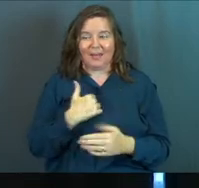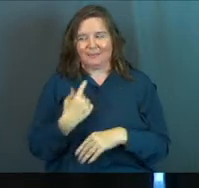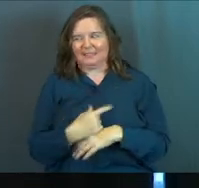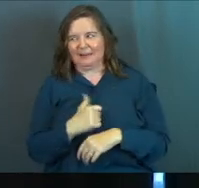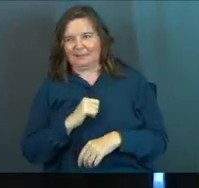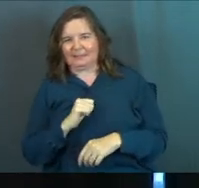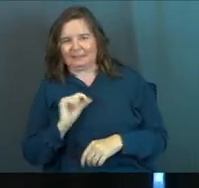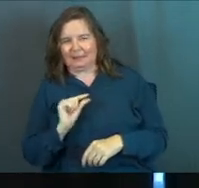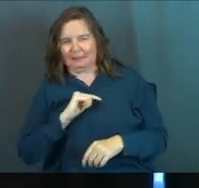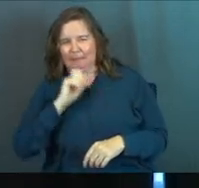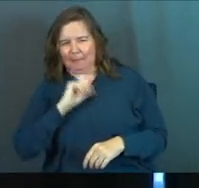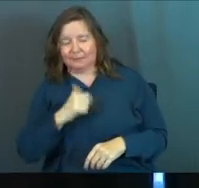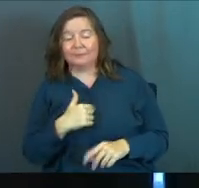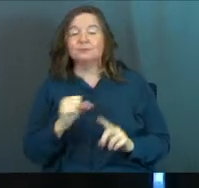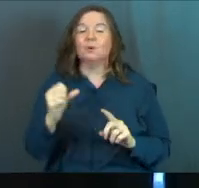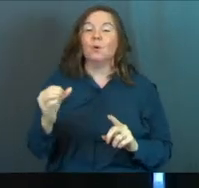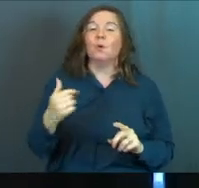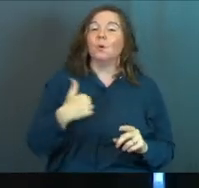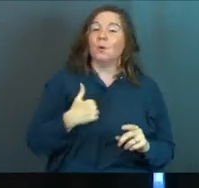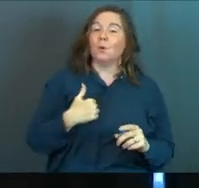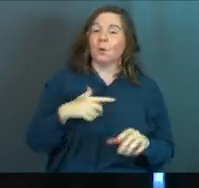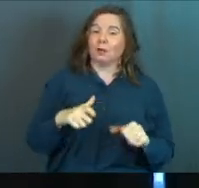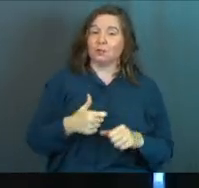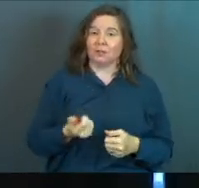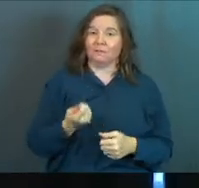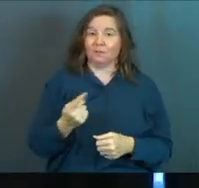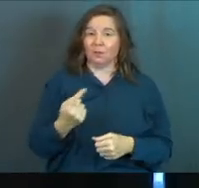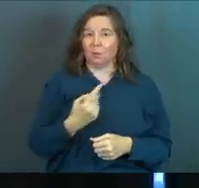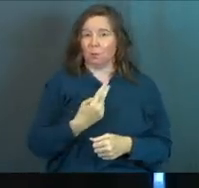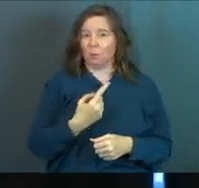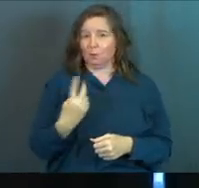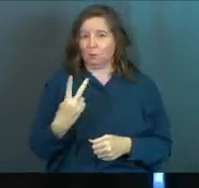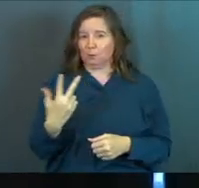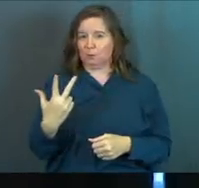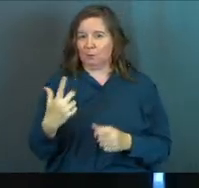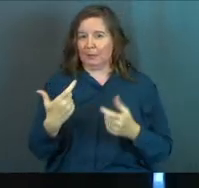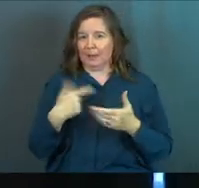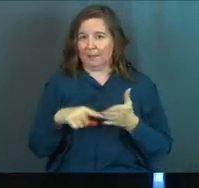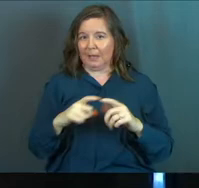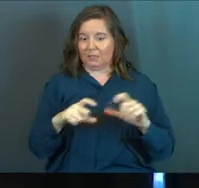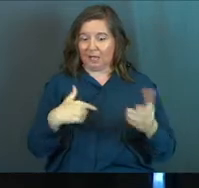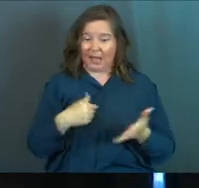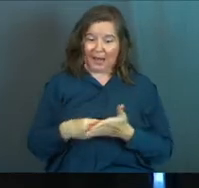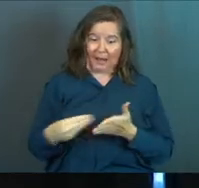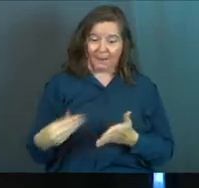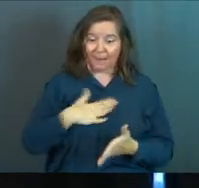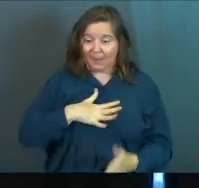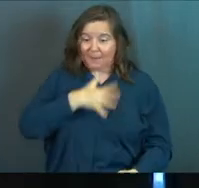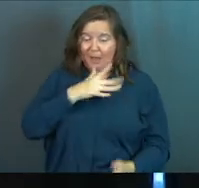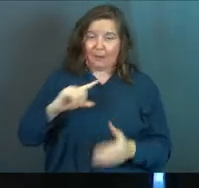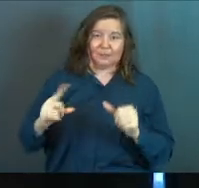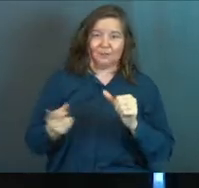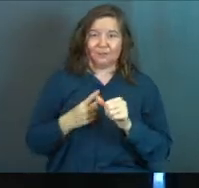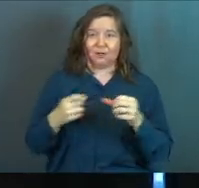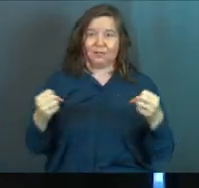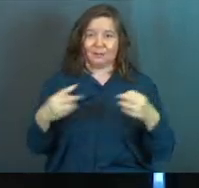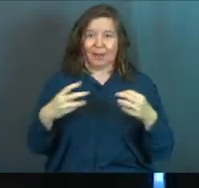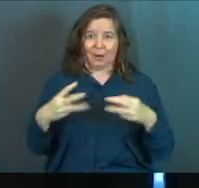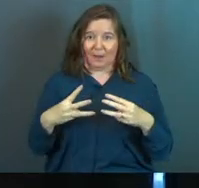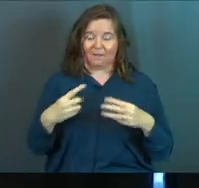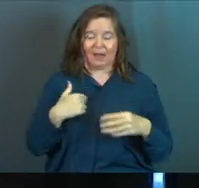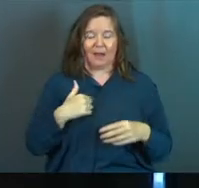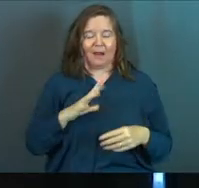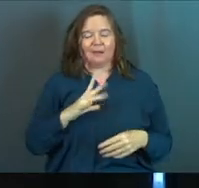myself a little bit, and so I took those first few paychecks, and I bought our house as my mom's first microwave oven,